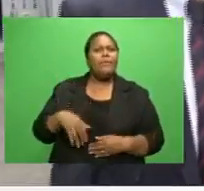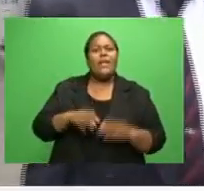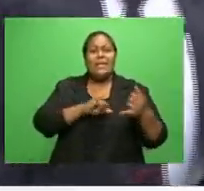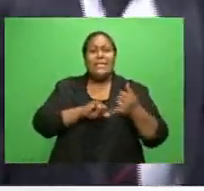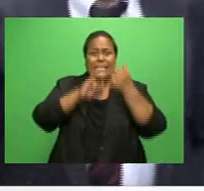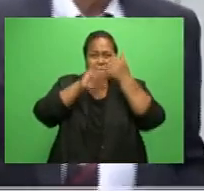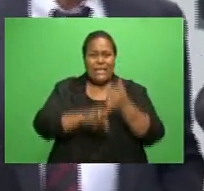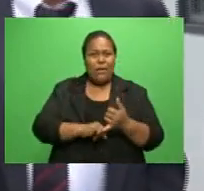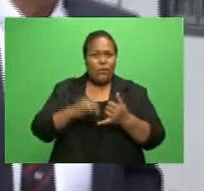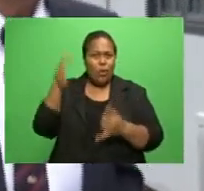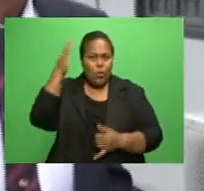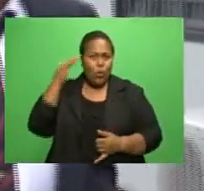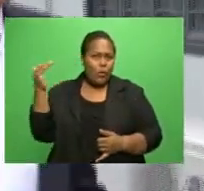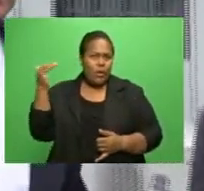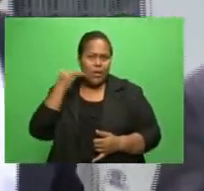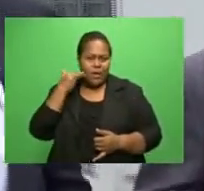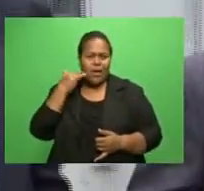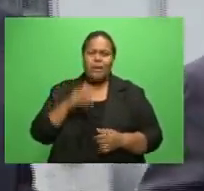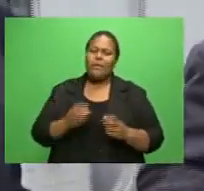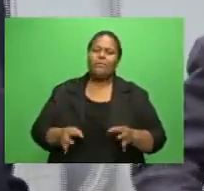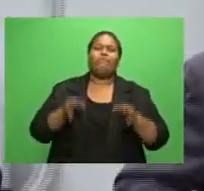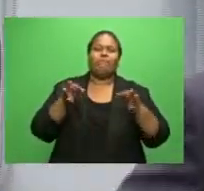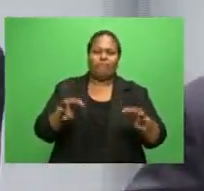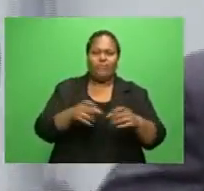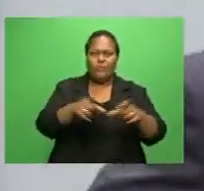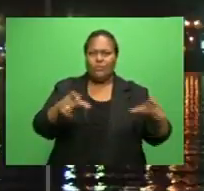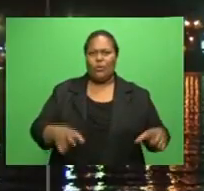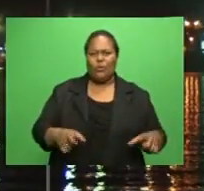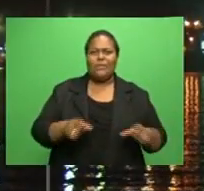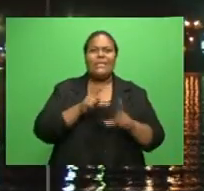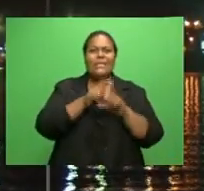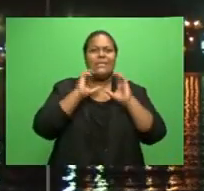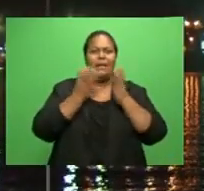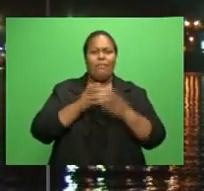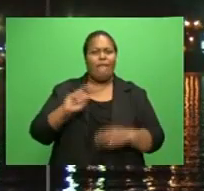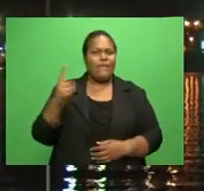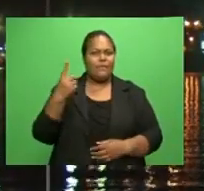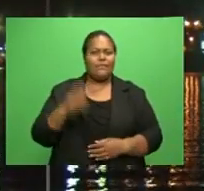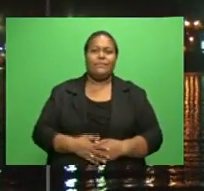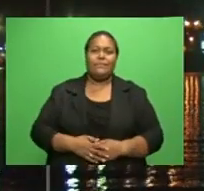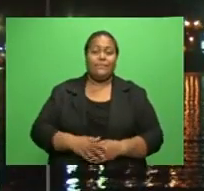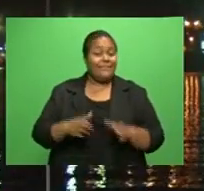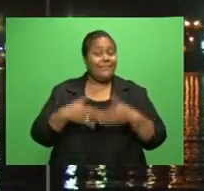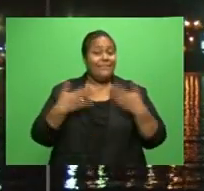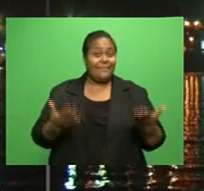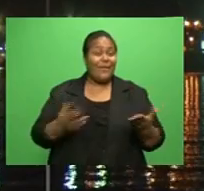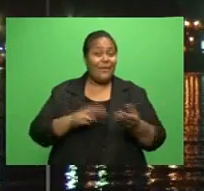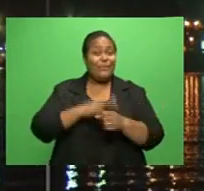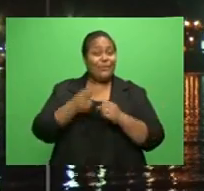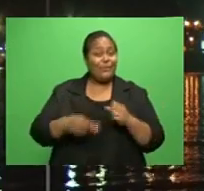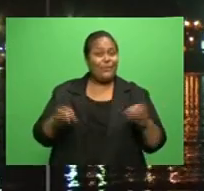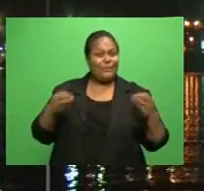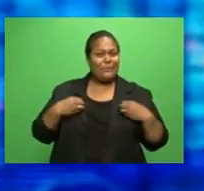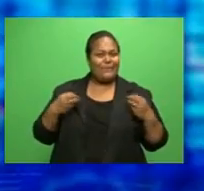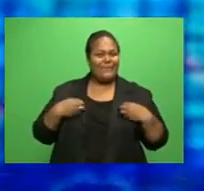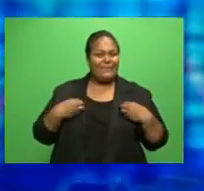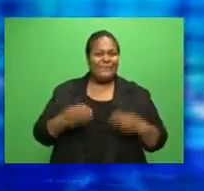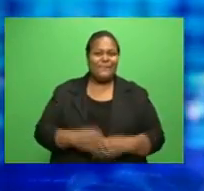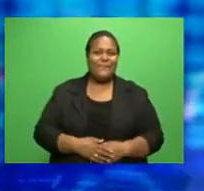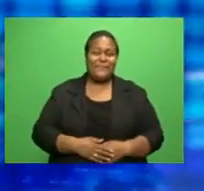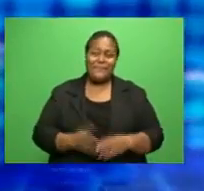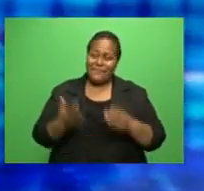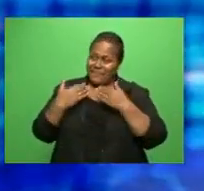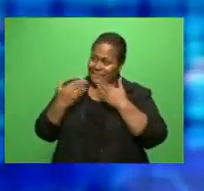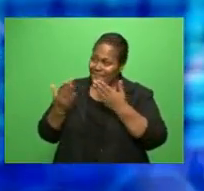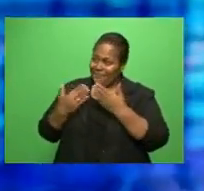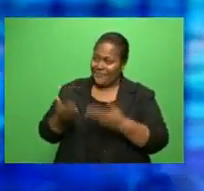bail has been extended until December 1st. And Whitney is here with the latest from the business world. Thanks, Jackie.